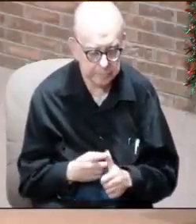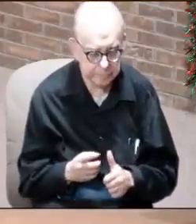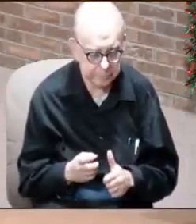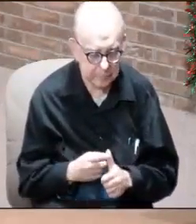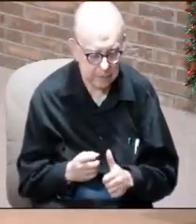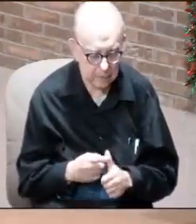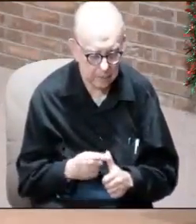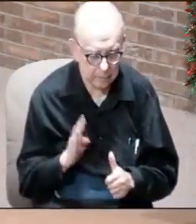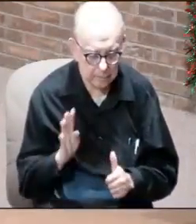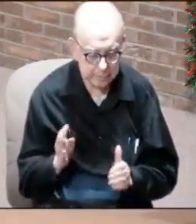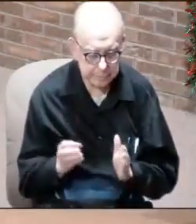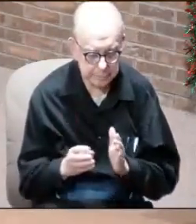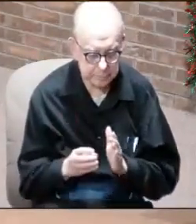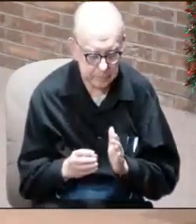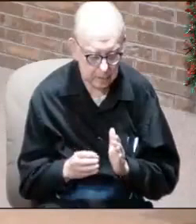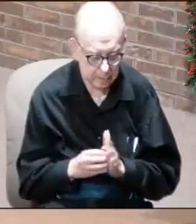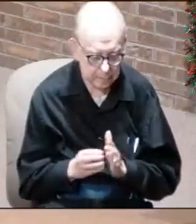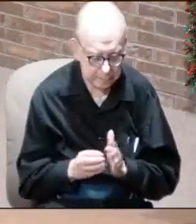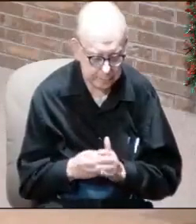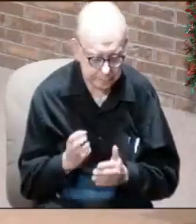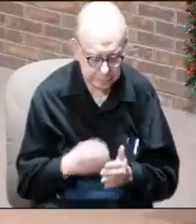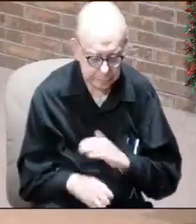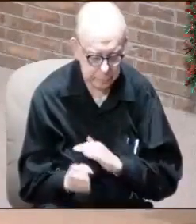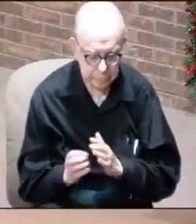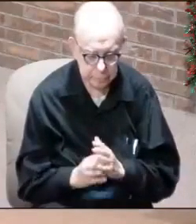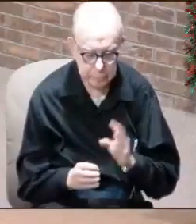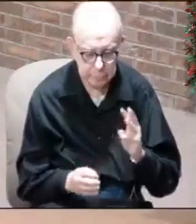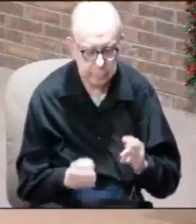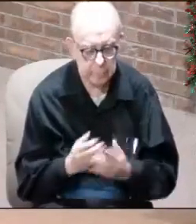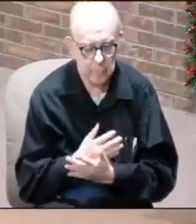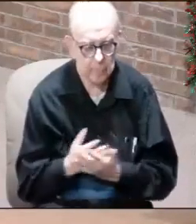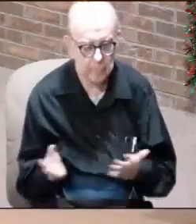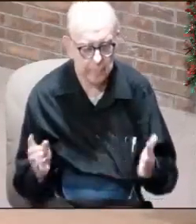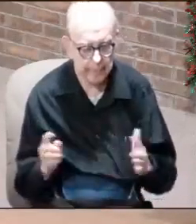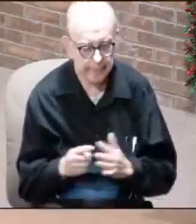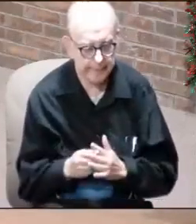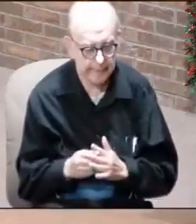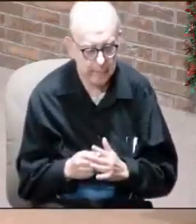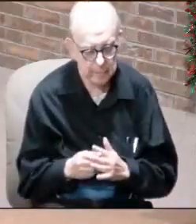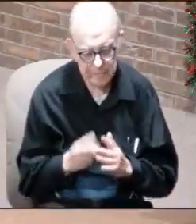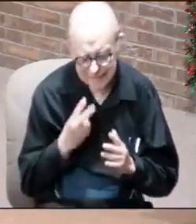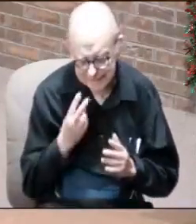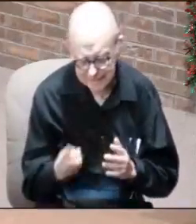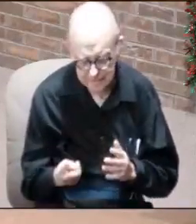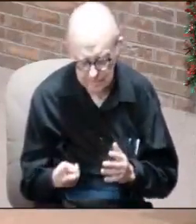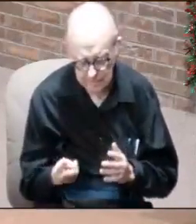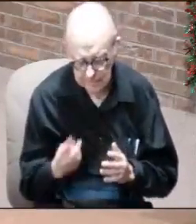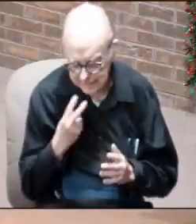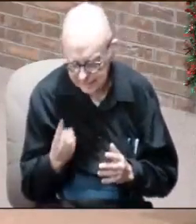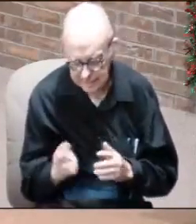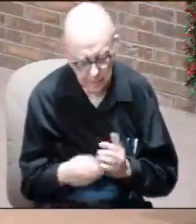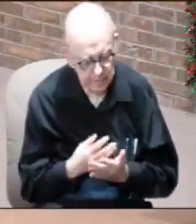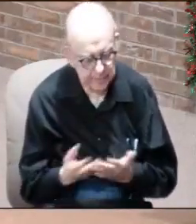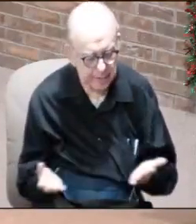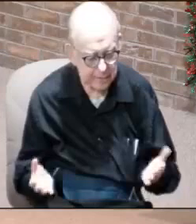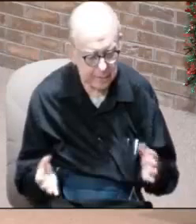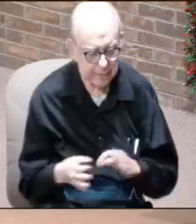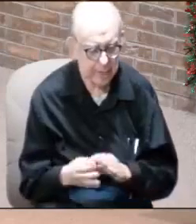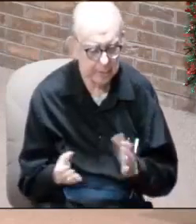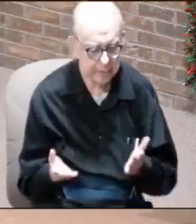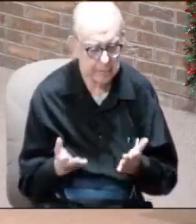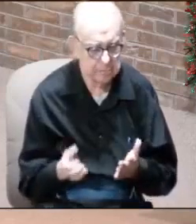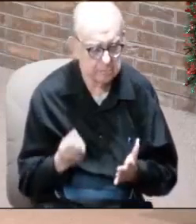four chapters, and now coming into chapter 6, as everything begins to unfold, you begin to start tying all of this stuff together